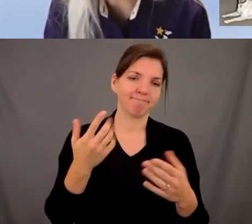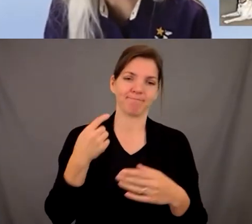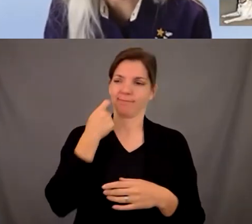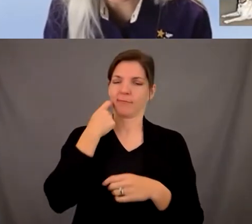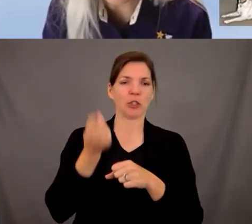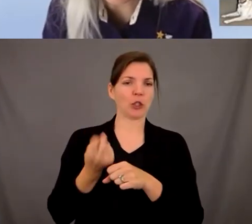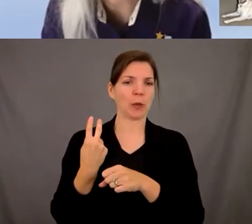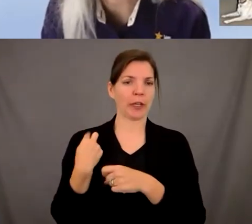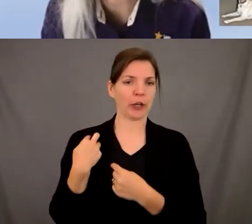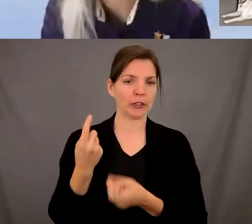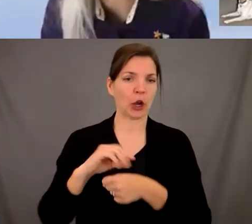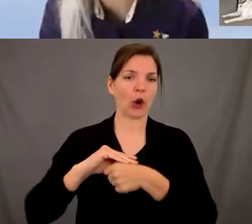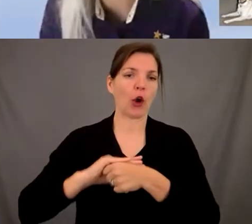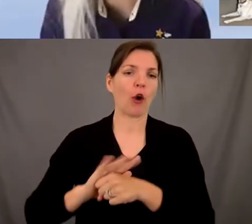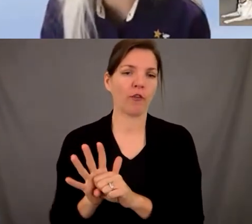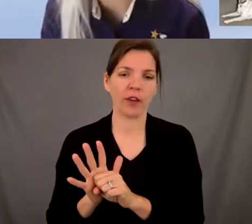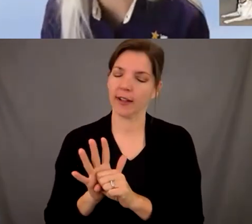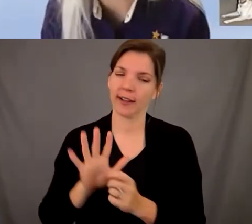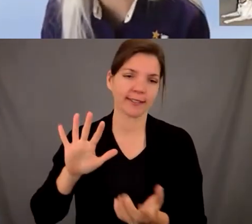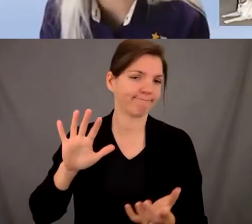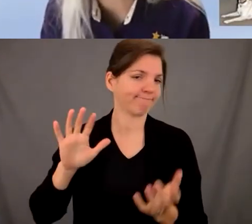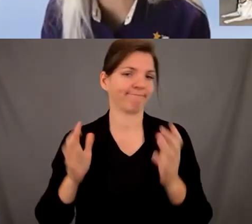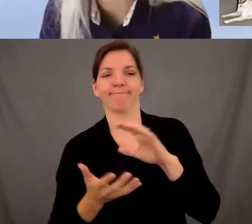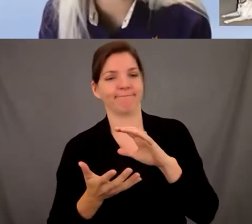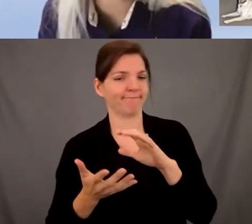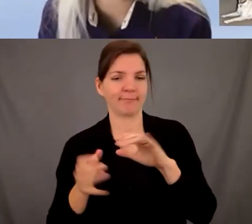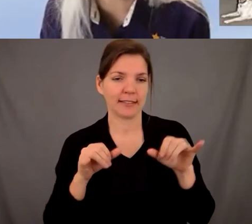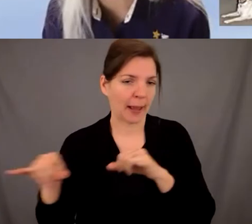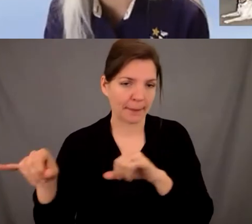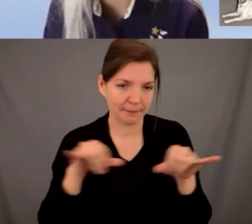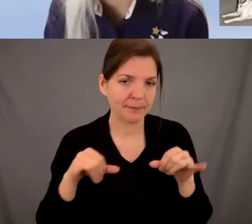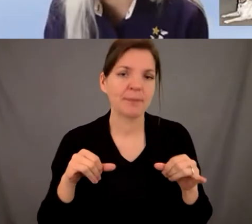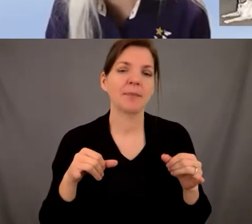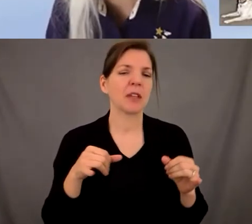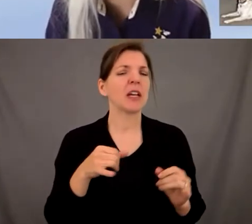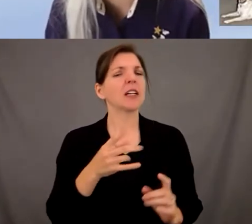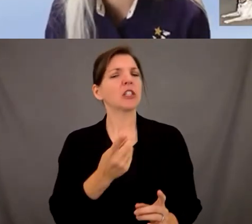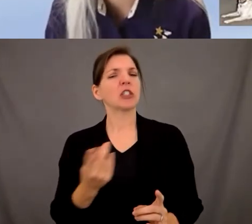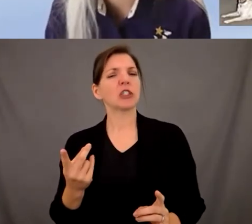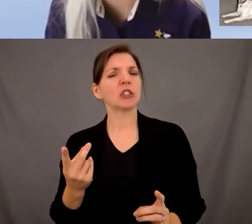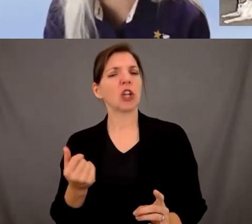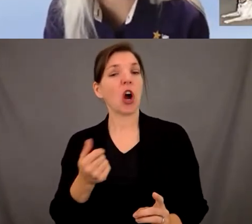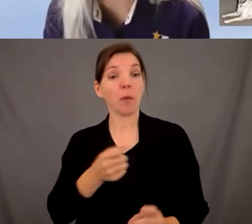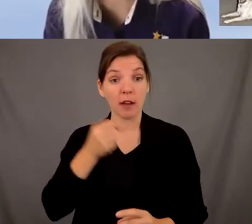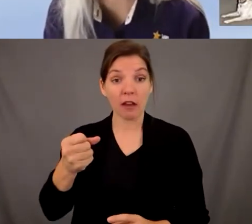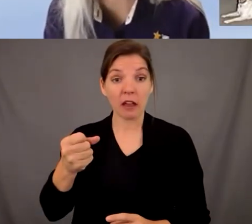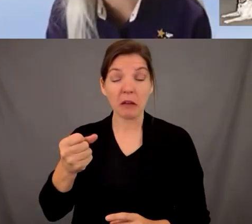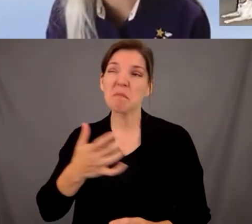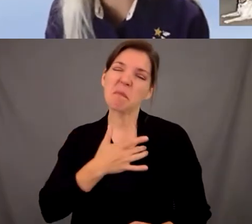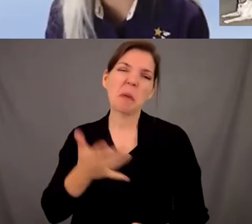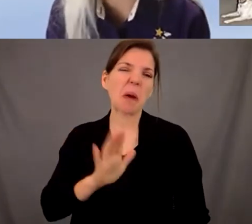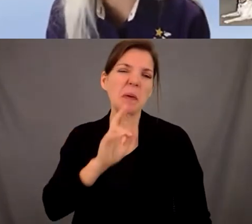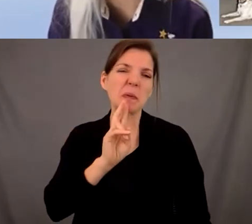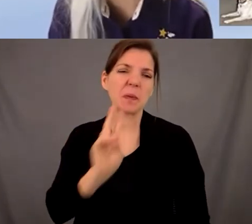um but yes essentially how it works our dogs will typically be around two years old when they're placed